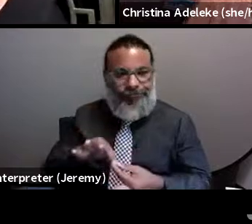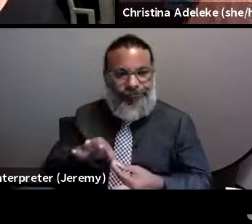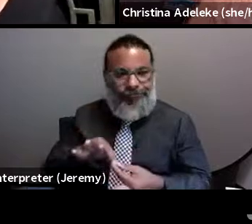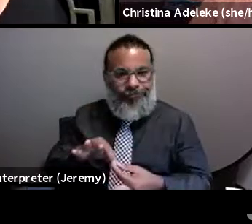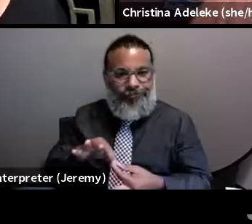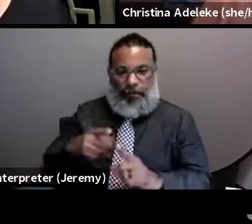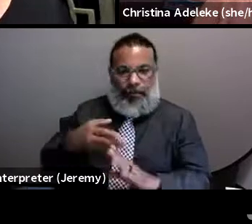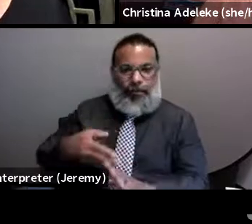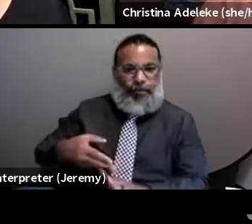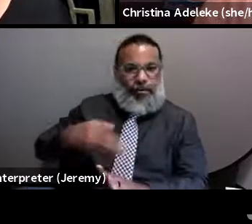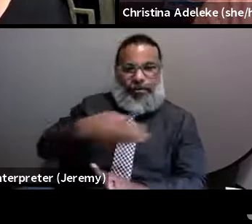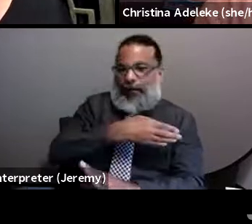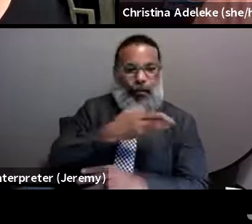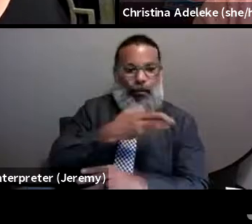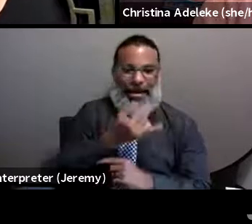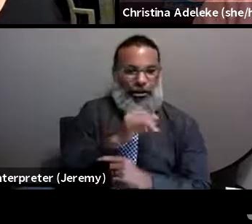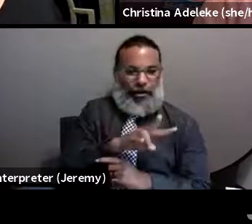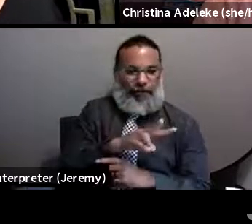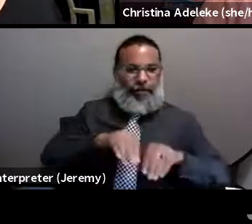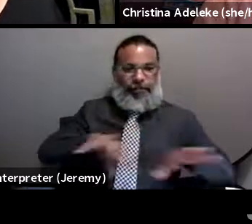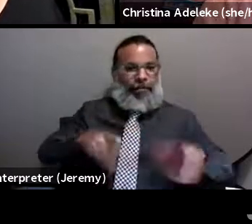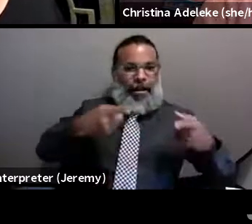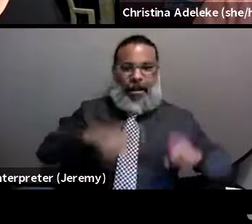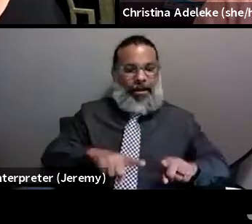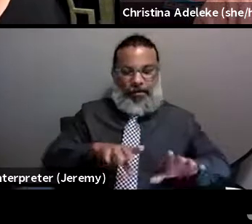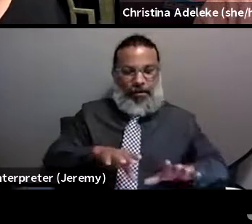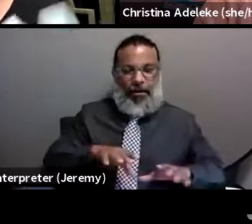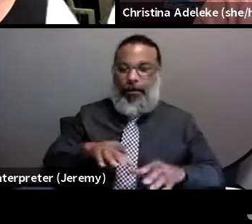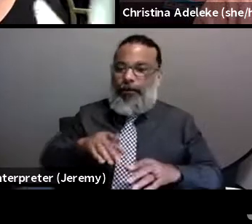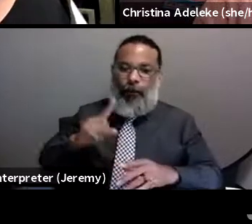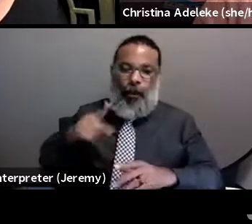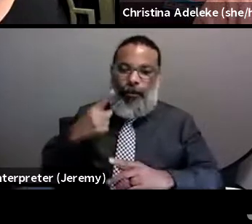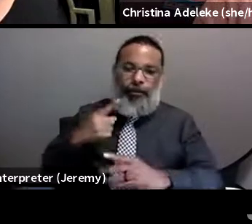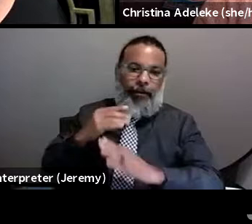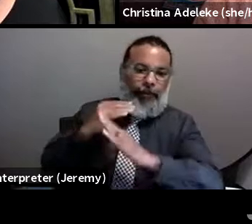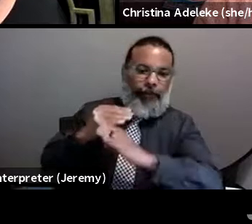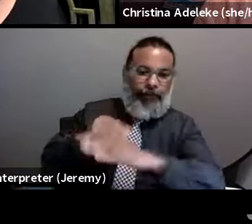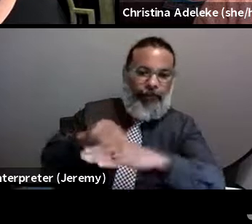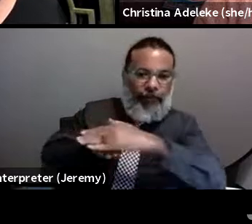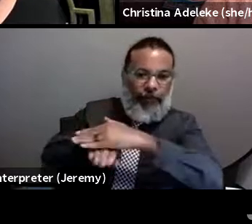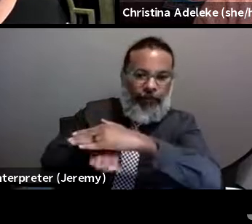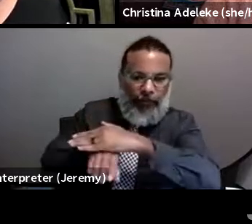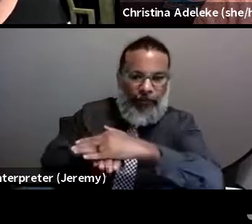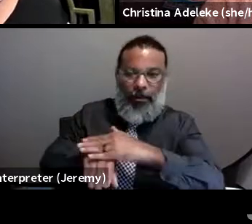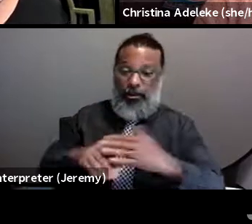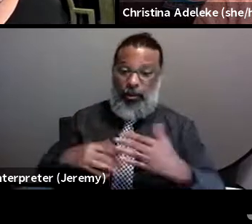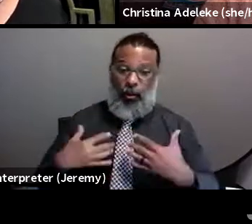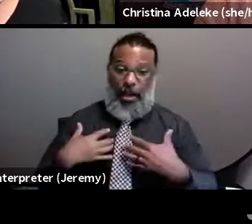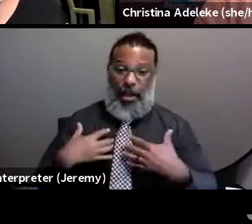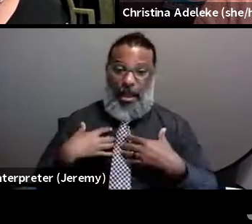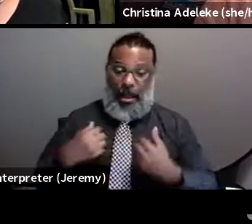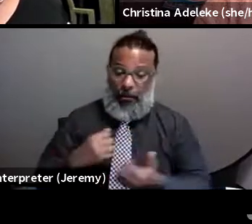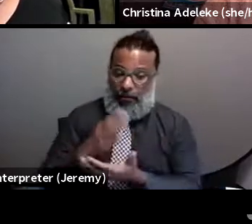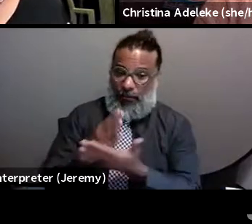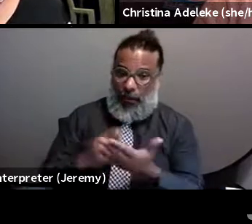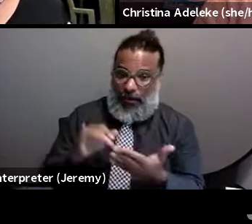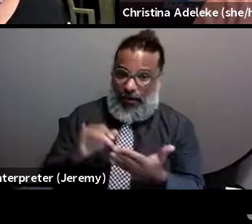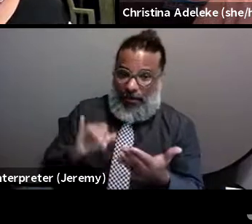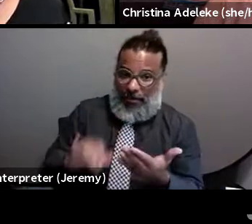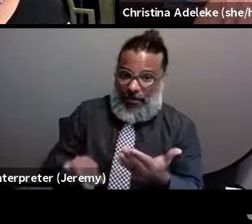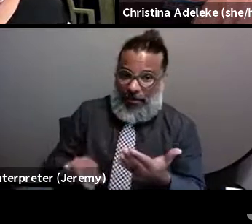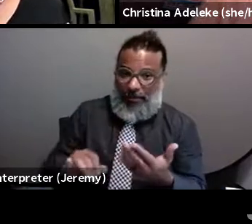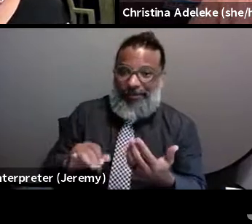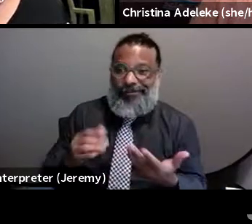had to deal with HIV. And I think like, you know, health disparities, it's, just, you know, one